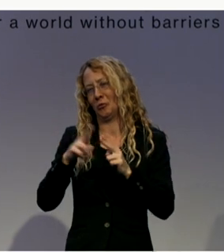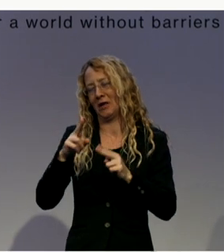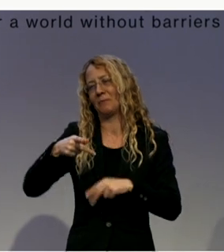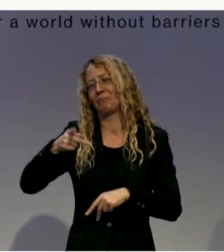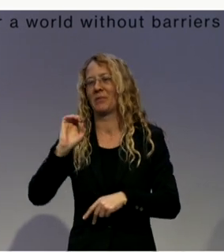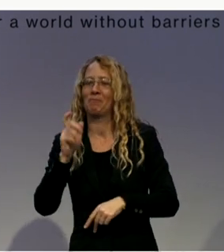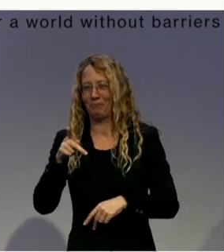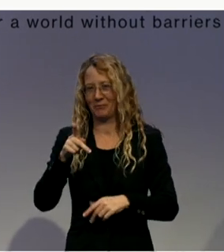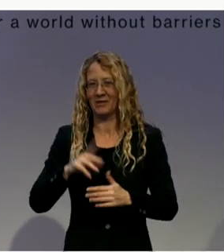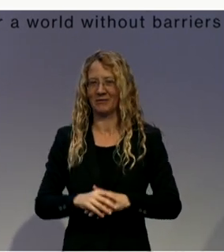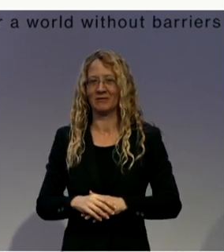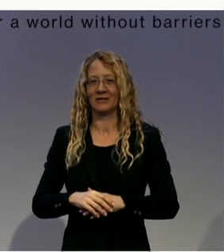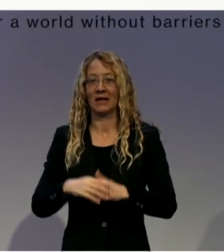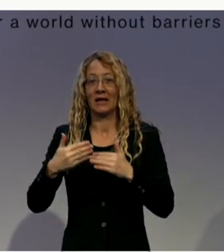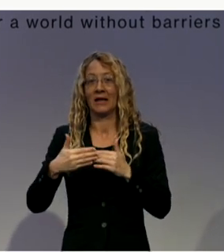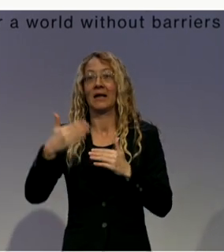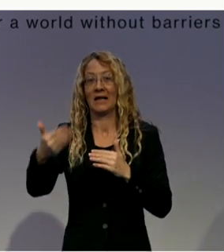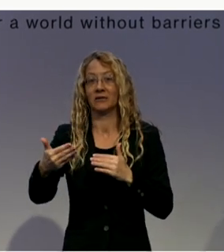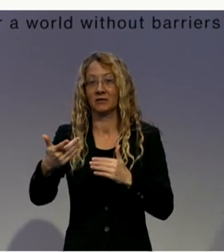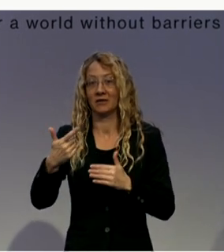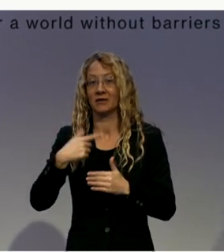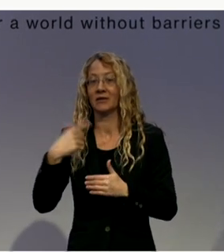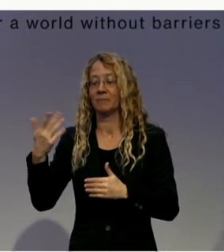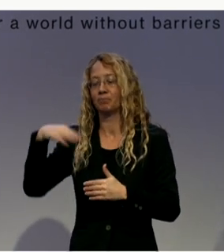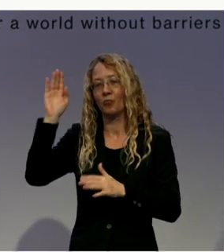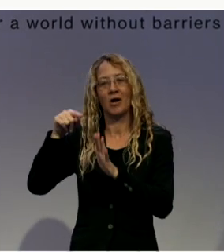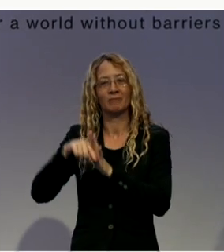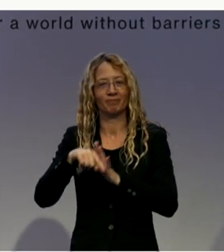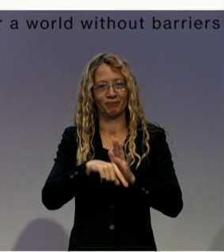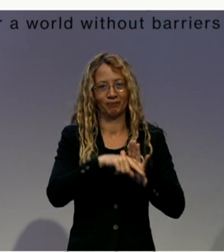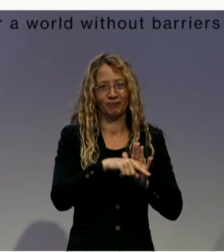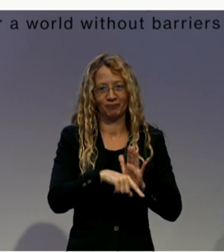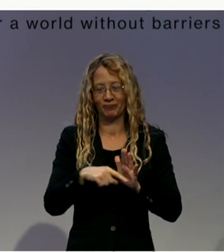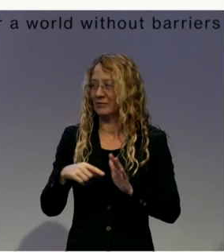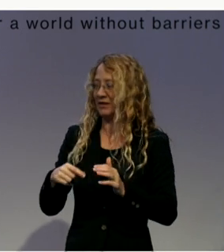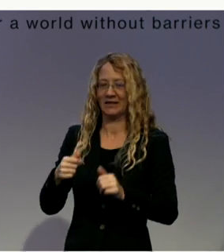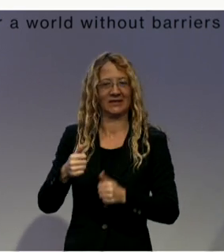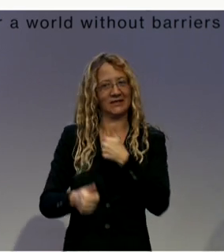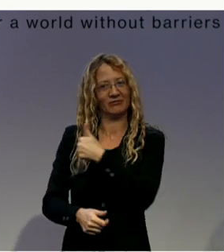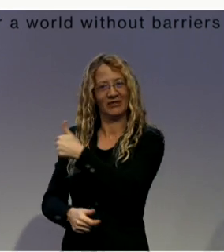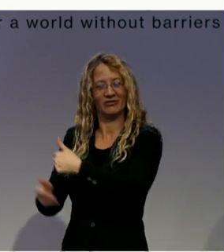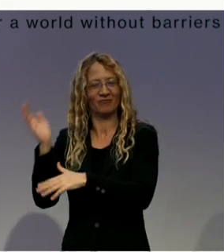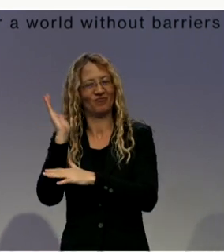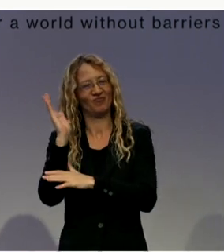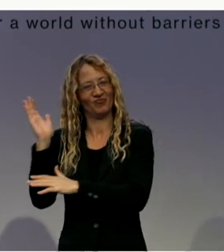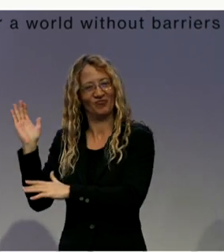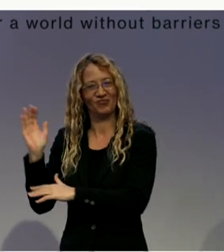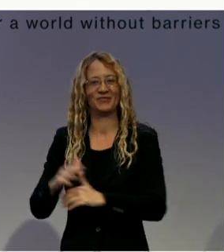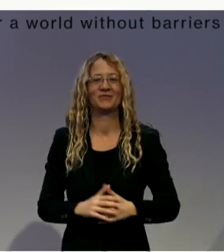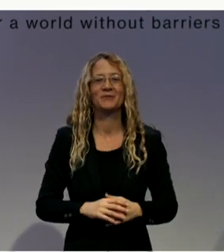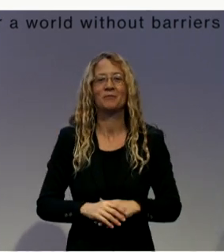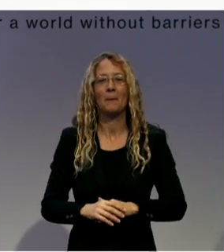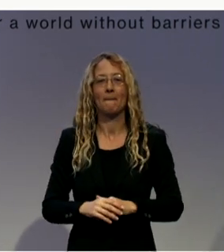a little longer before their speech. What we are going to do today is